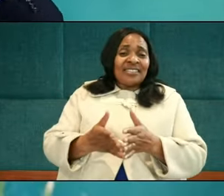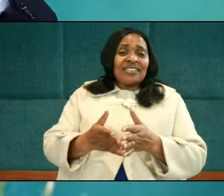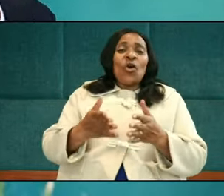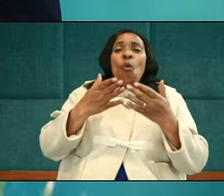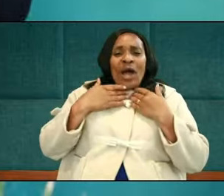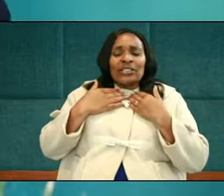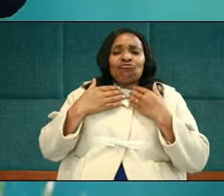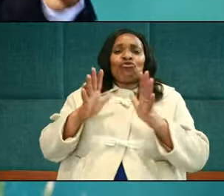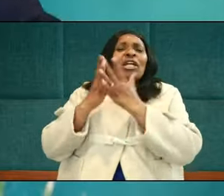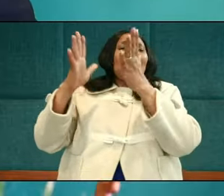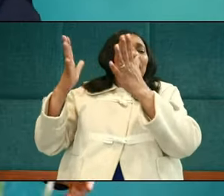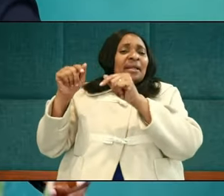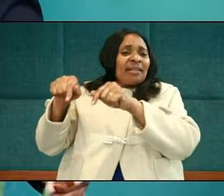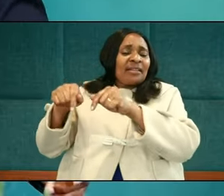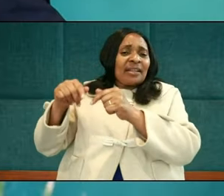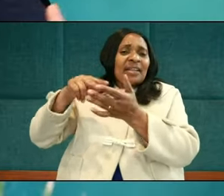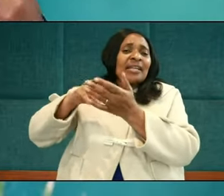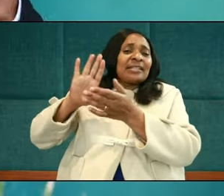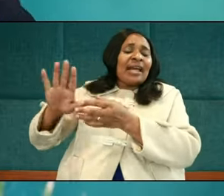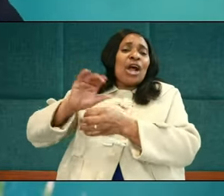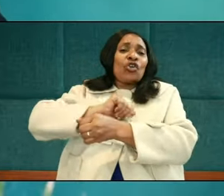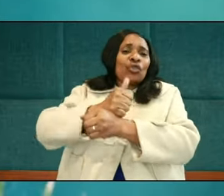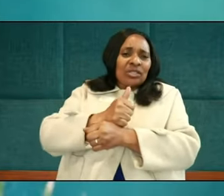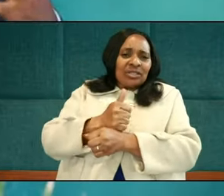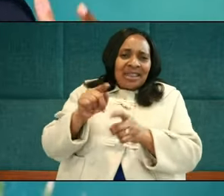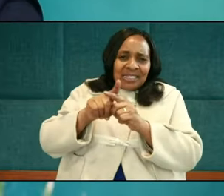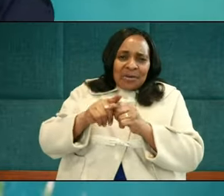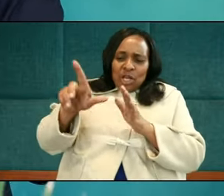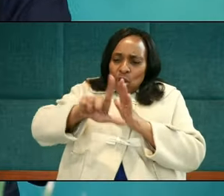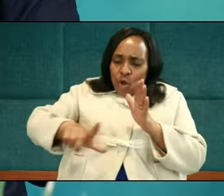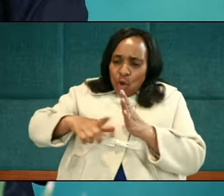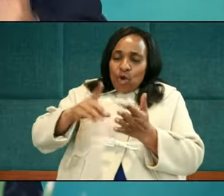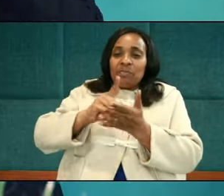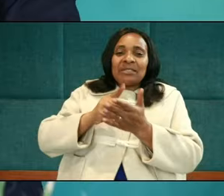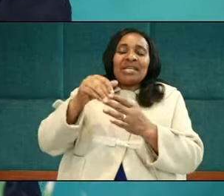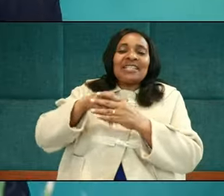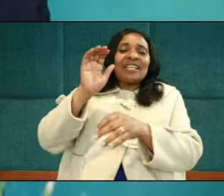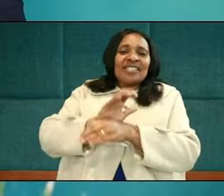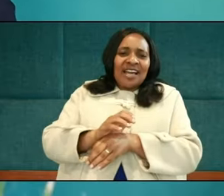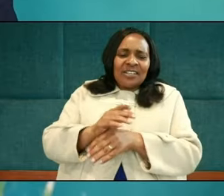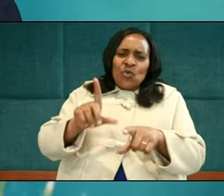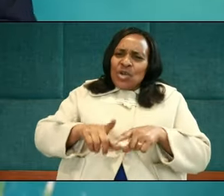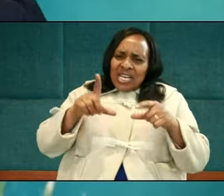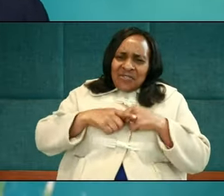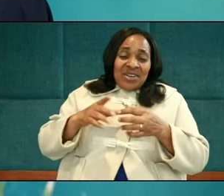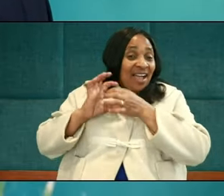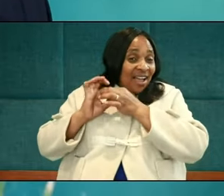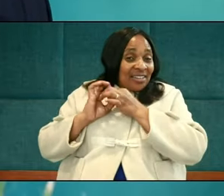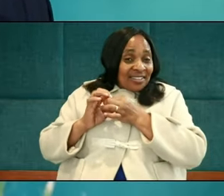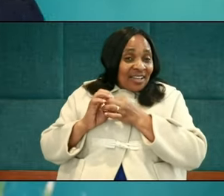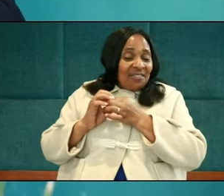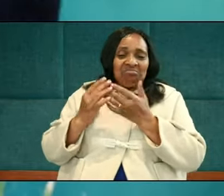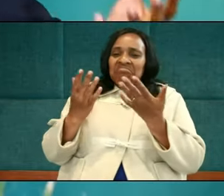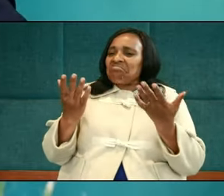show or stem their authority. Even in the local departments of the church, we live in a culture that,